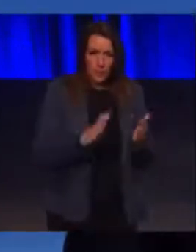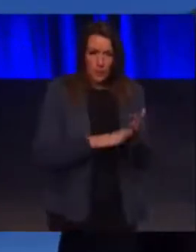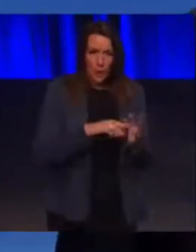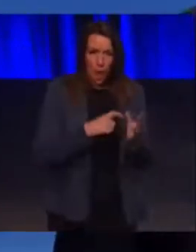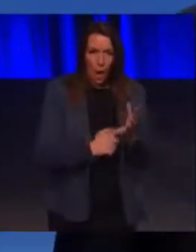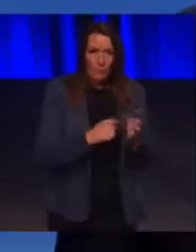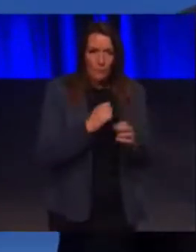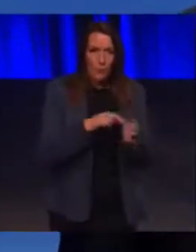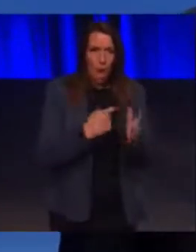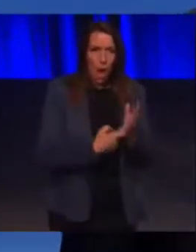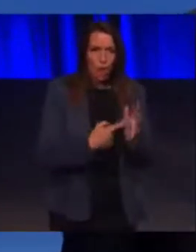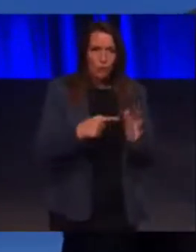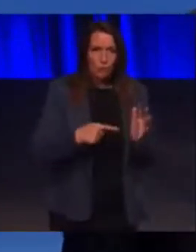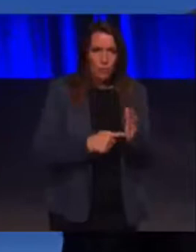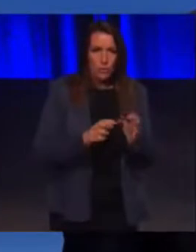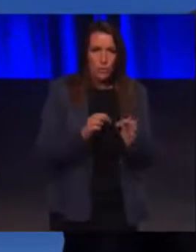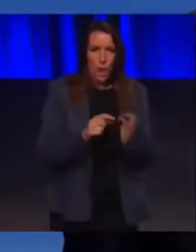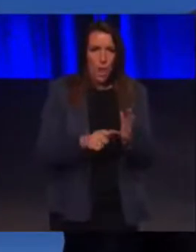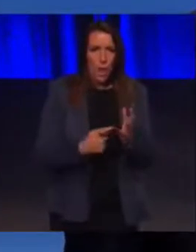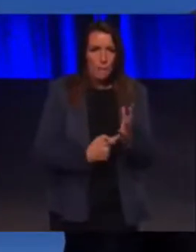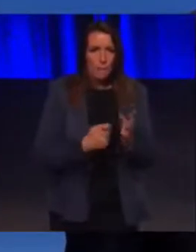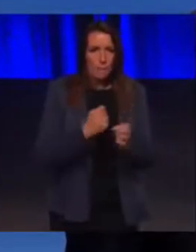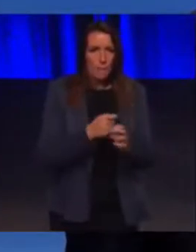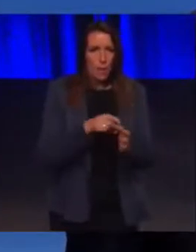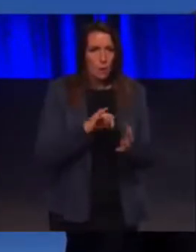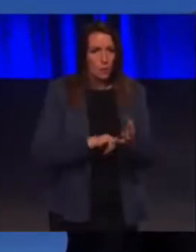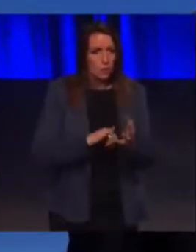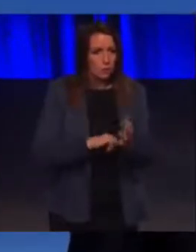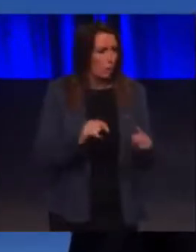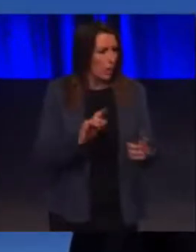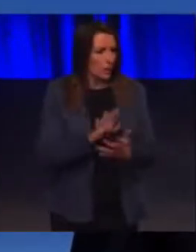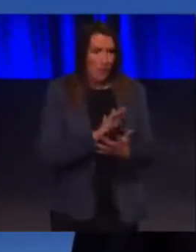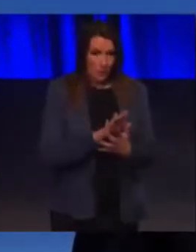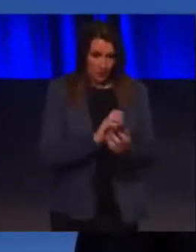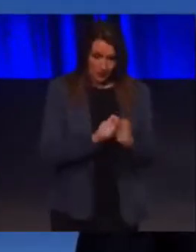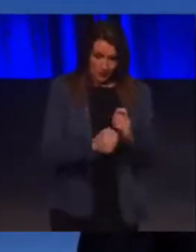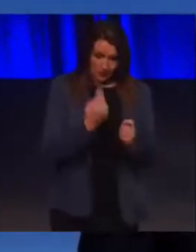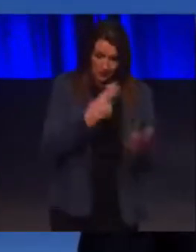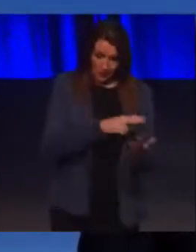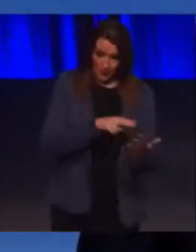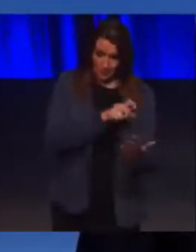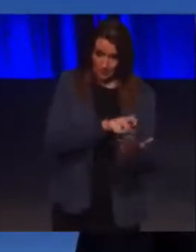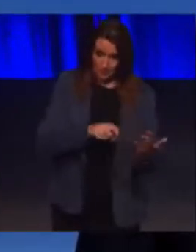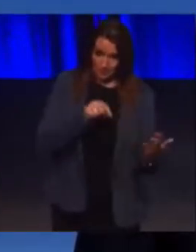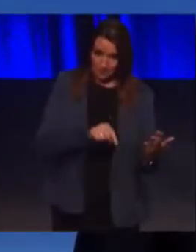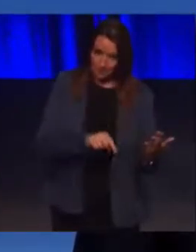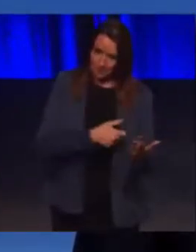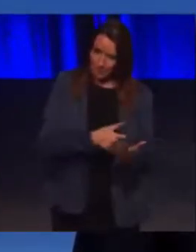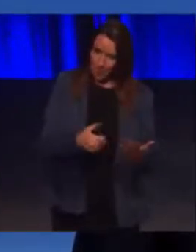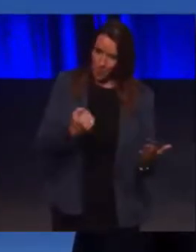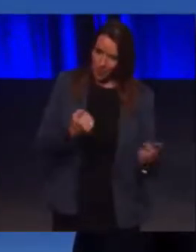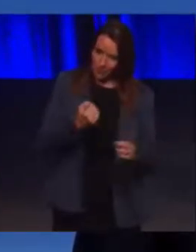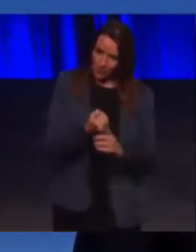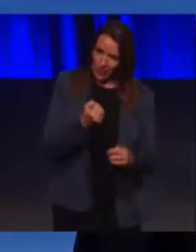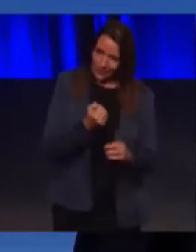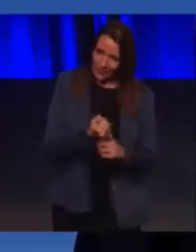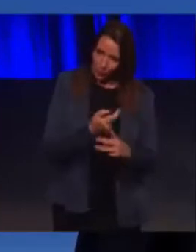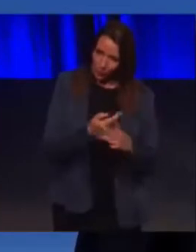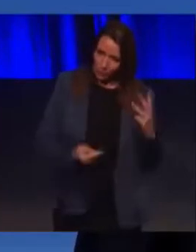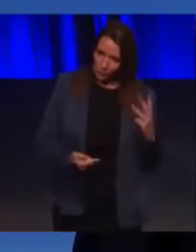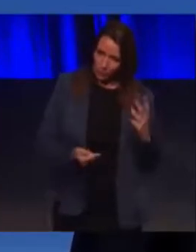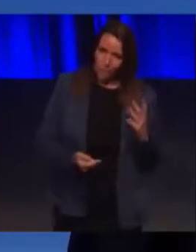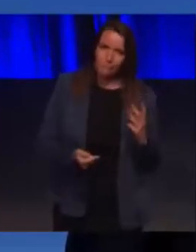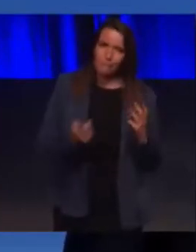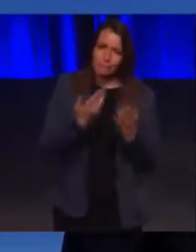Burgess. And I was pleased that that amendment was in my name. And I will always fight for dignity, fairness